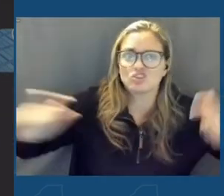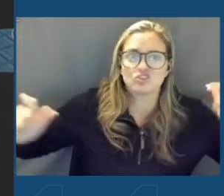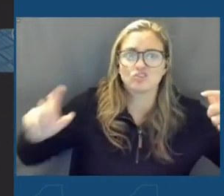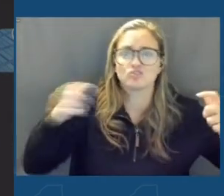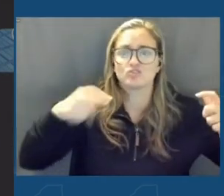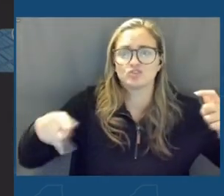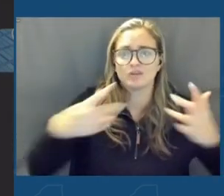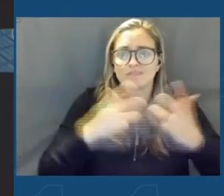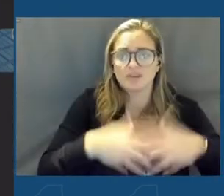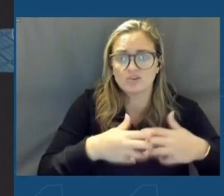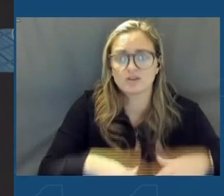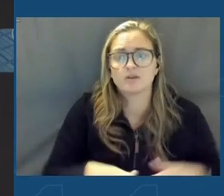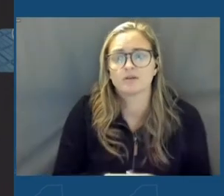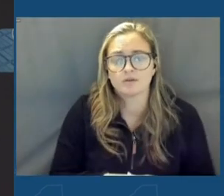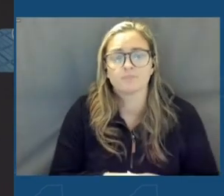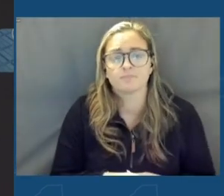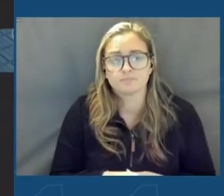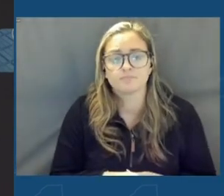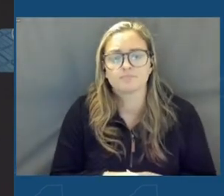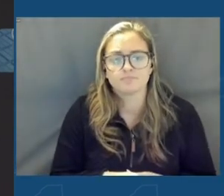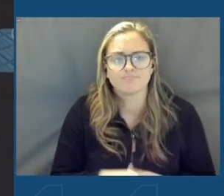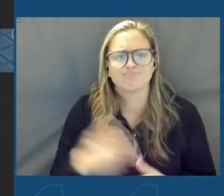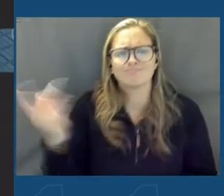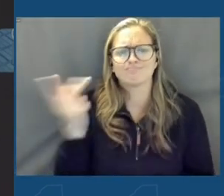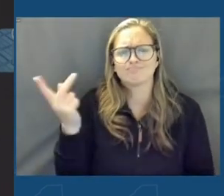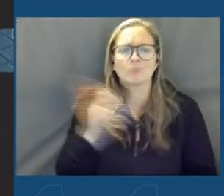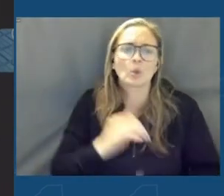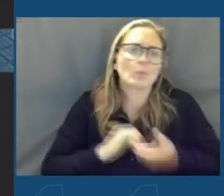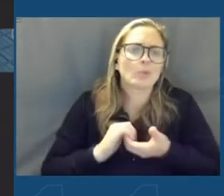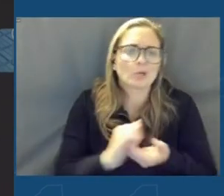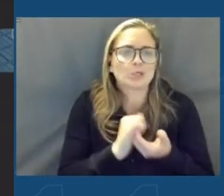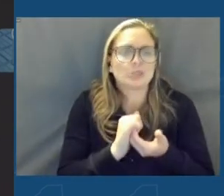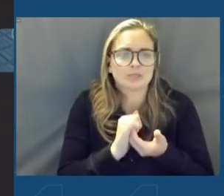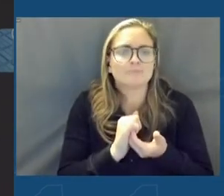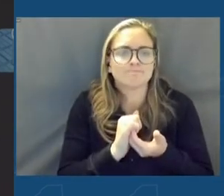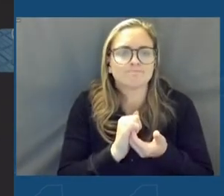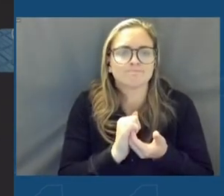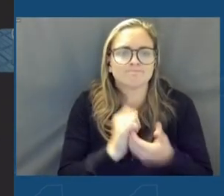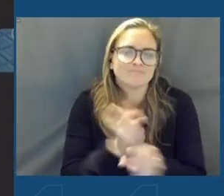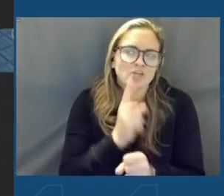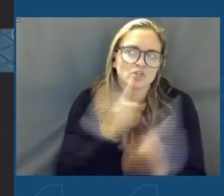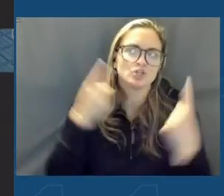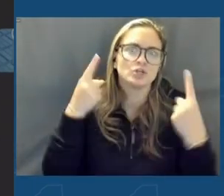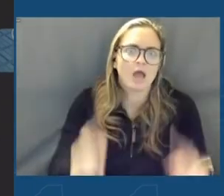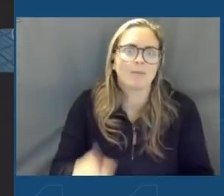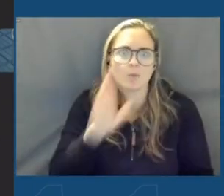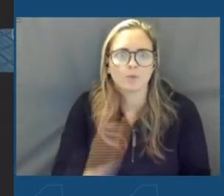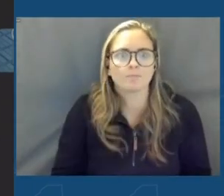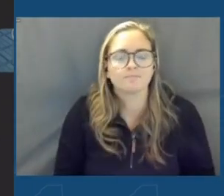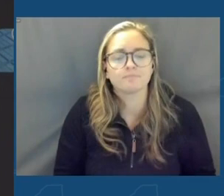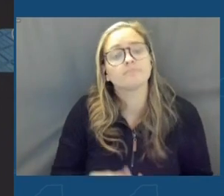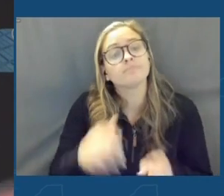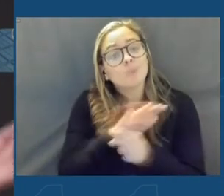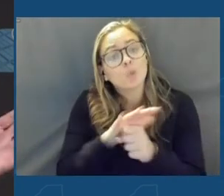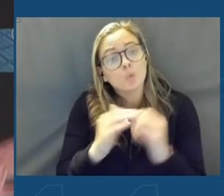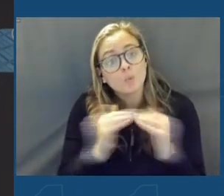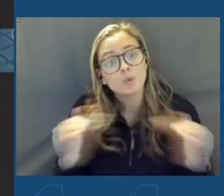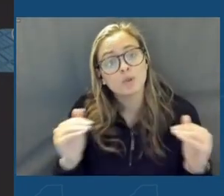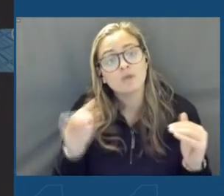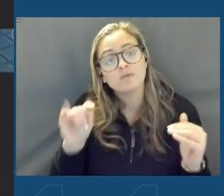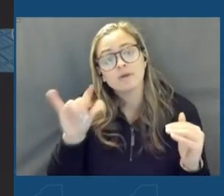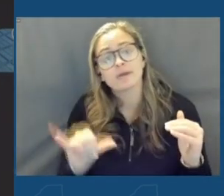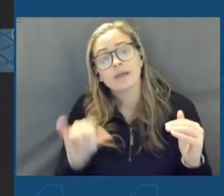Together, she and I forged a genuine partnership to make this vision a reality. On the local level, county